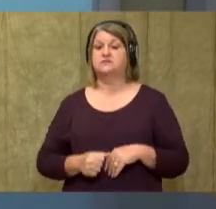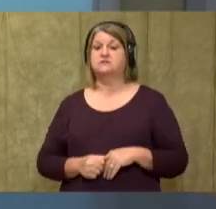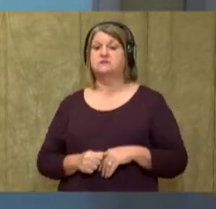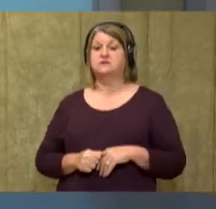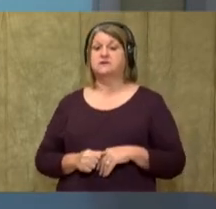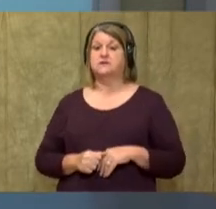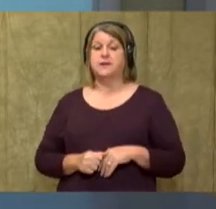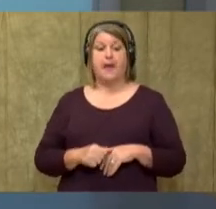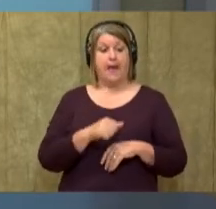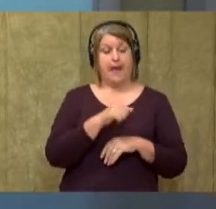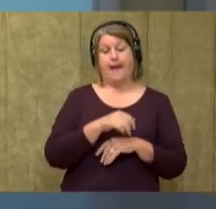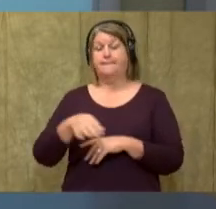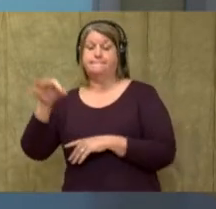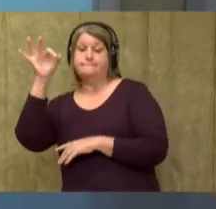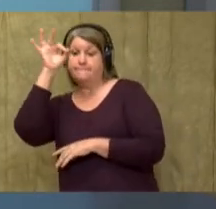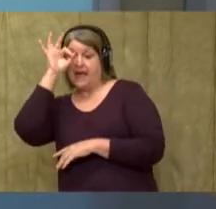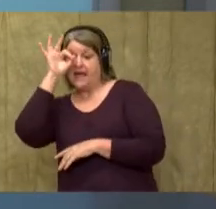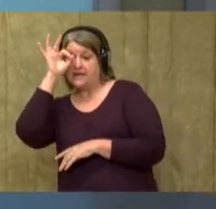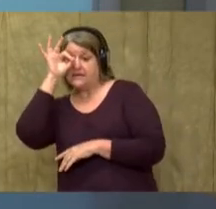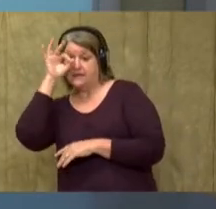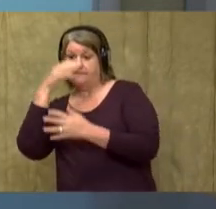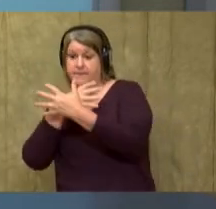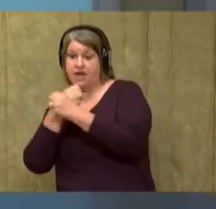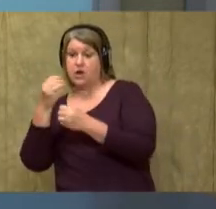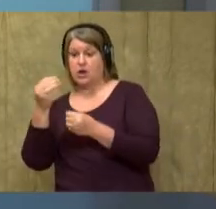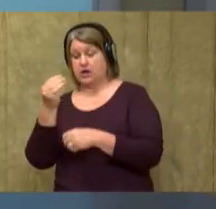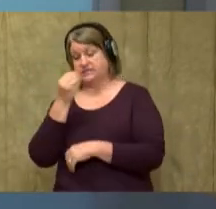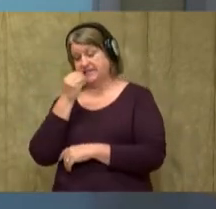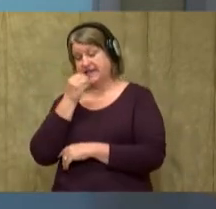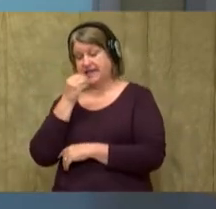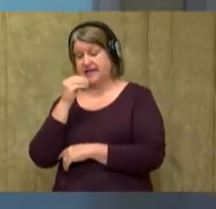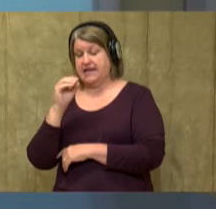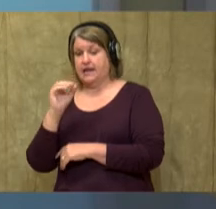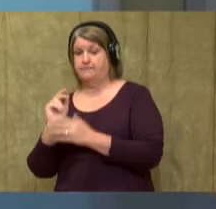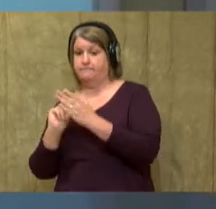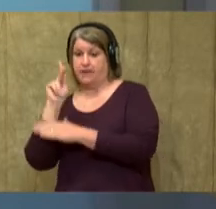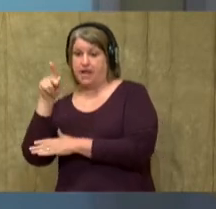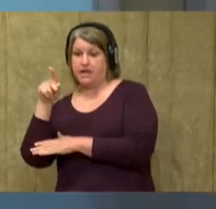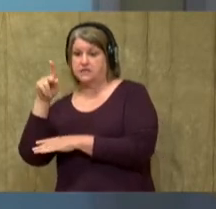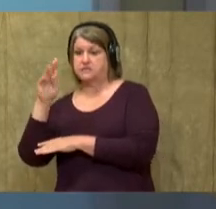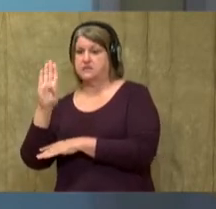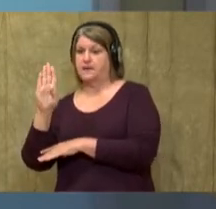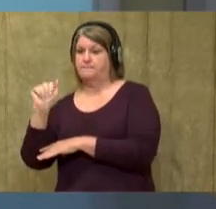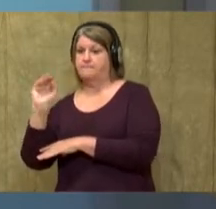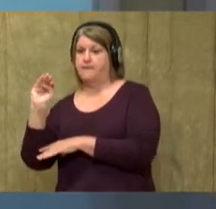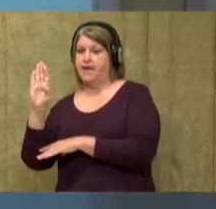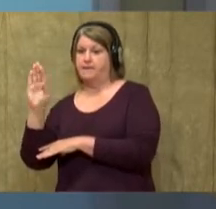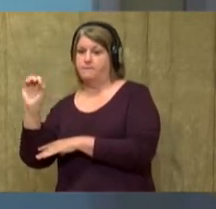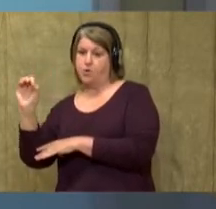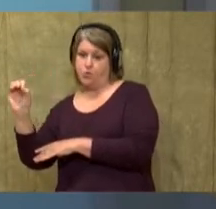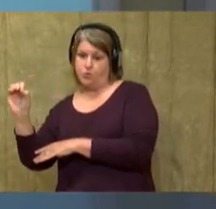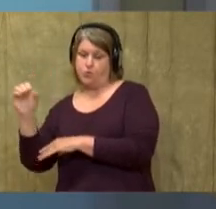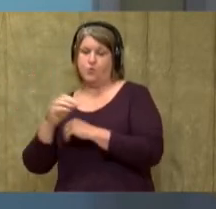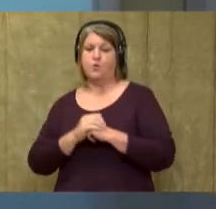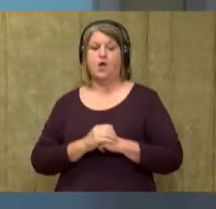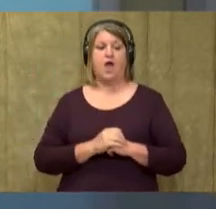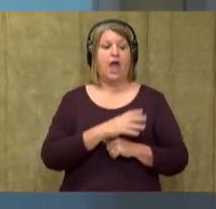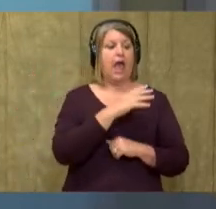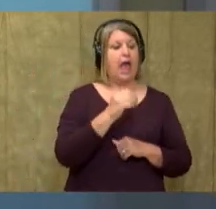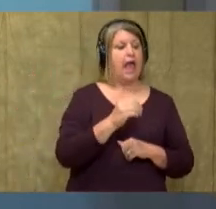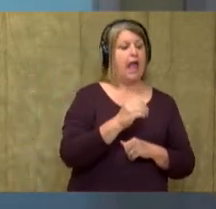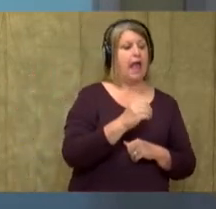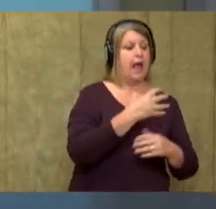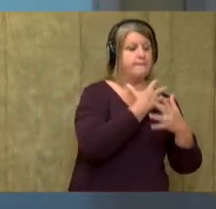So, pandas eat bamboo and polar